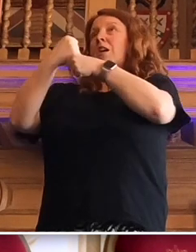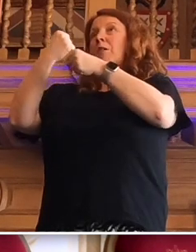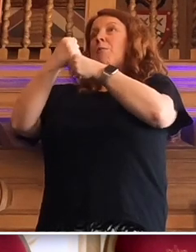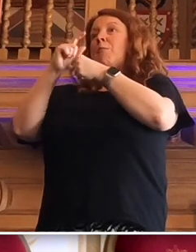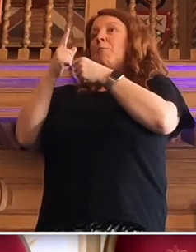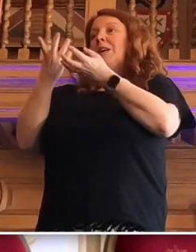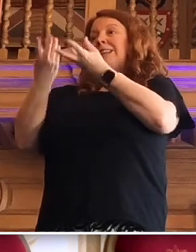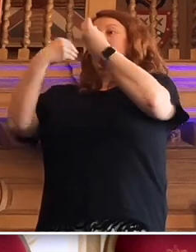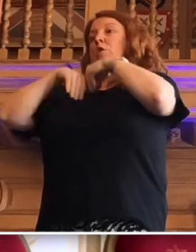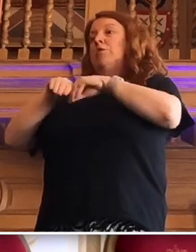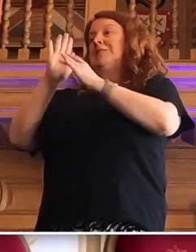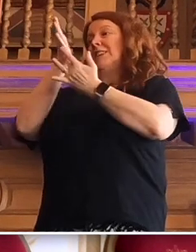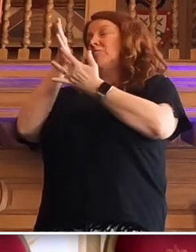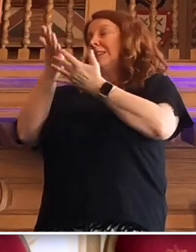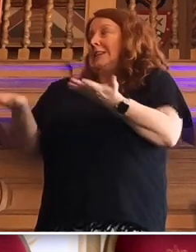take this on.